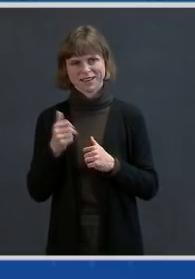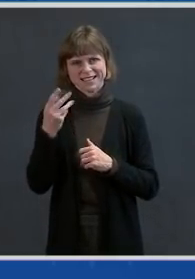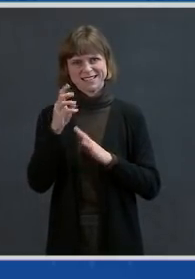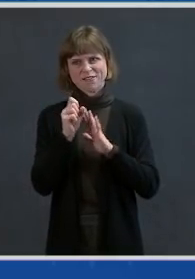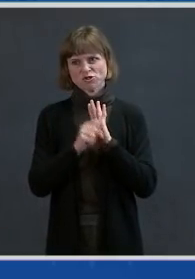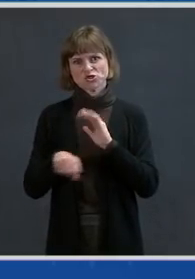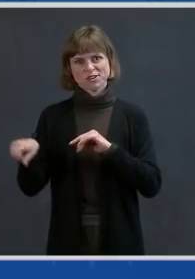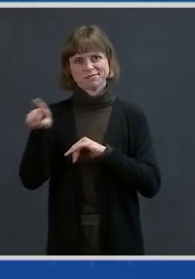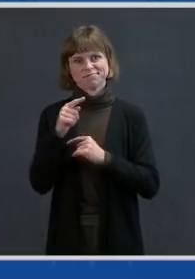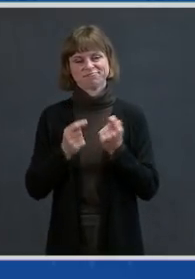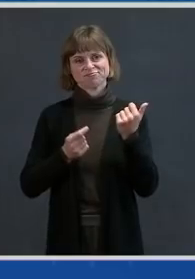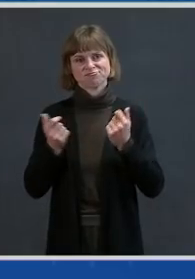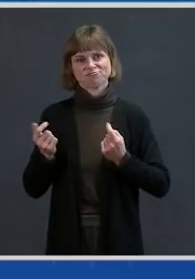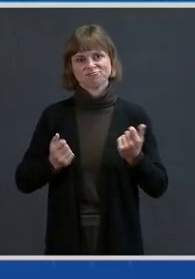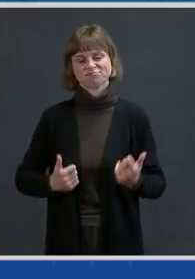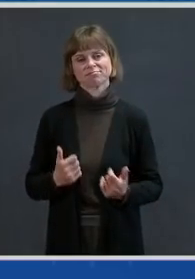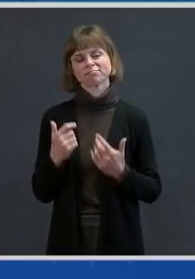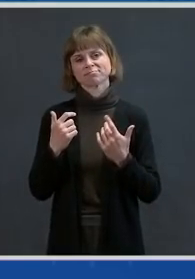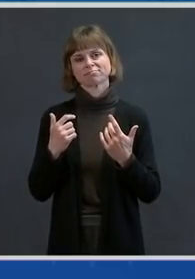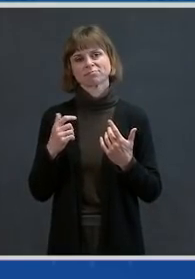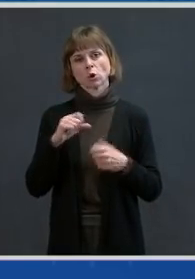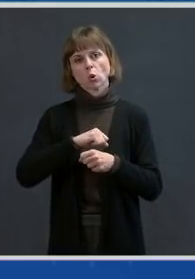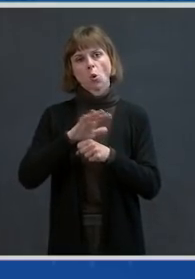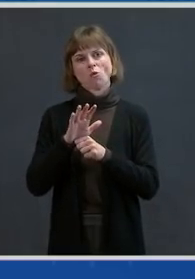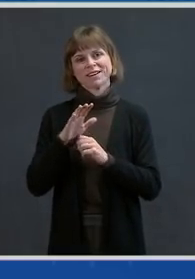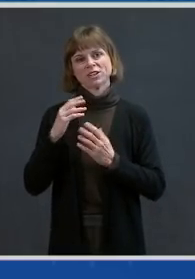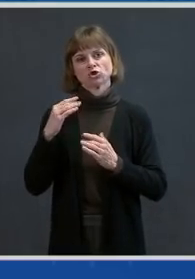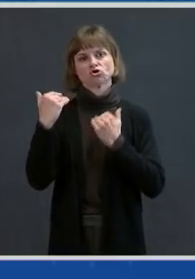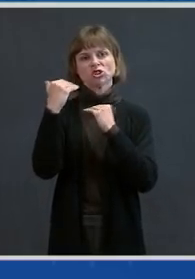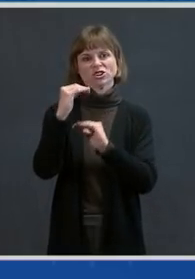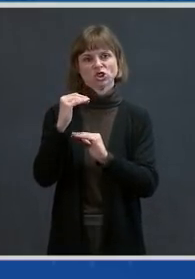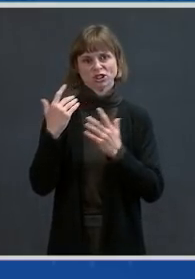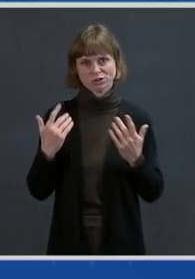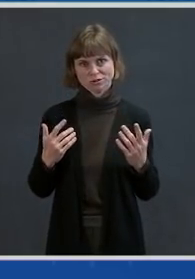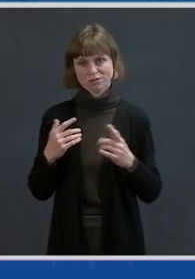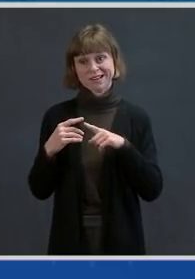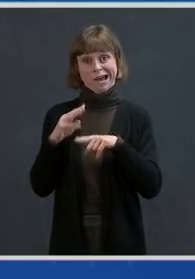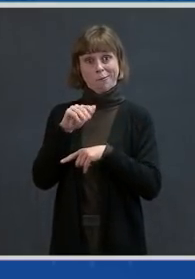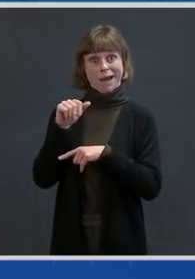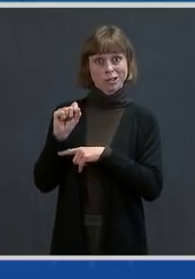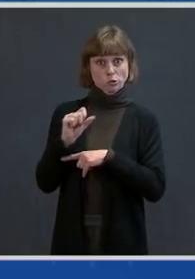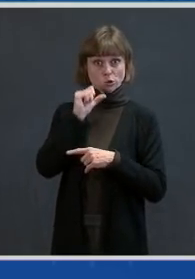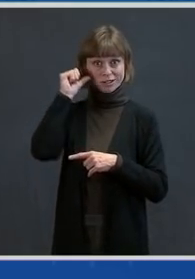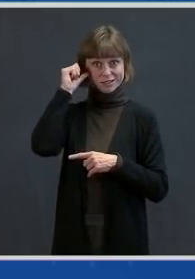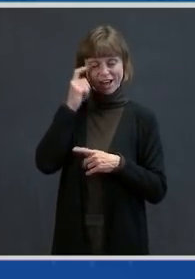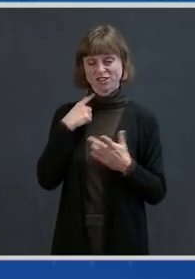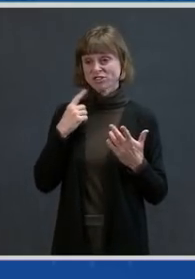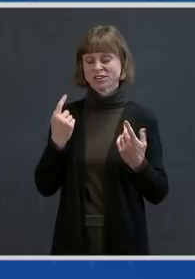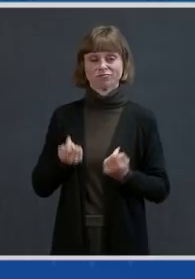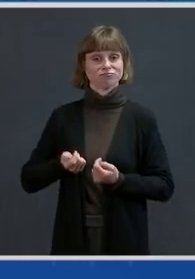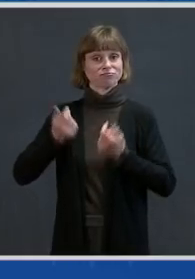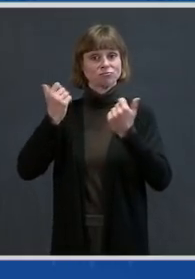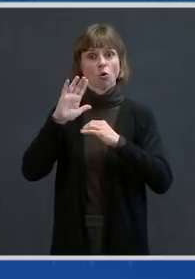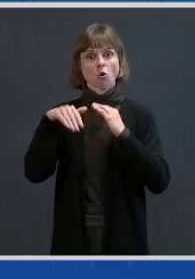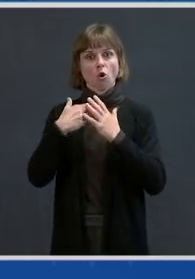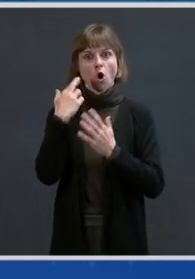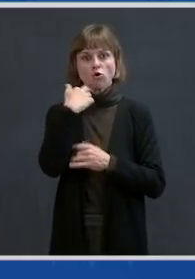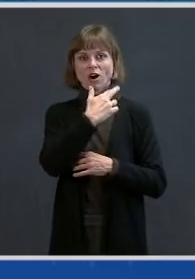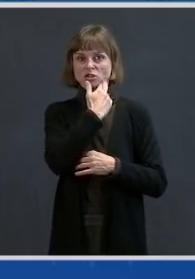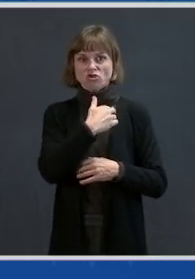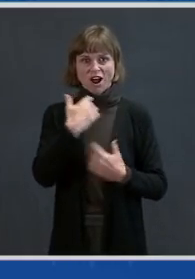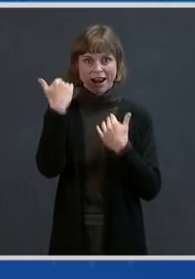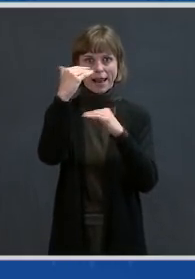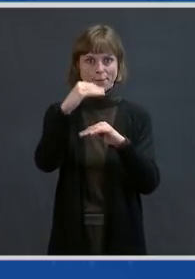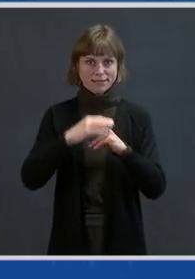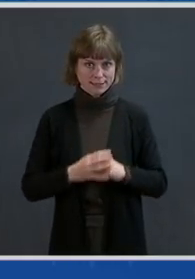COVID restrictions. For example, Massachusetts yesterday is lifting all restaurant capacity limits. We've seen some states